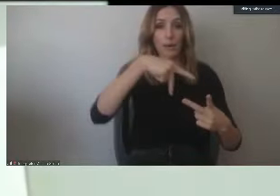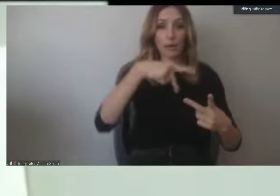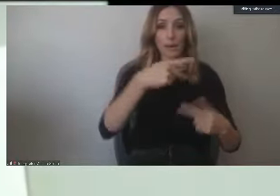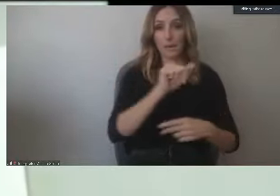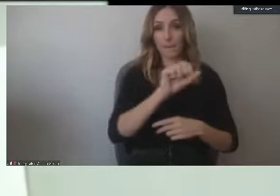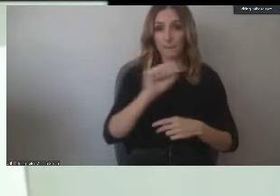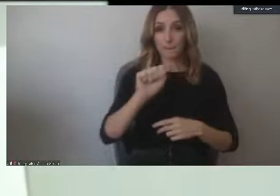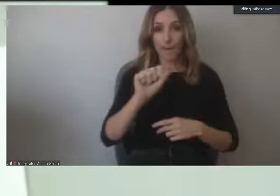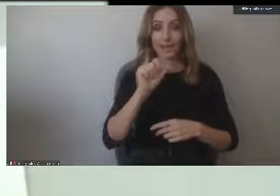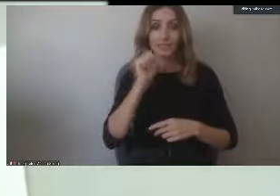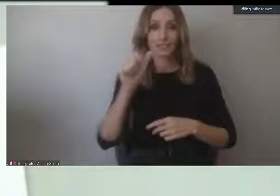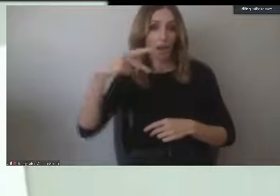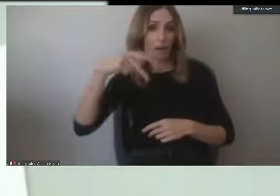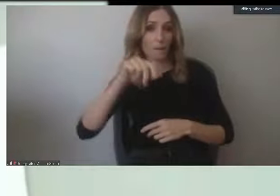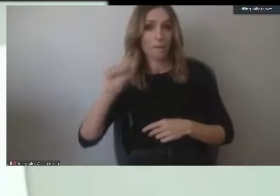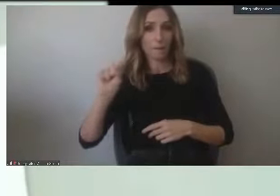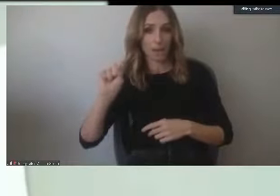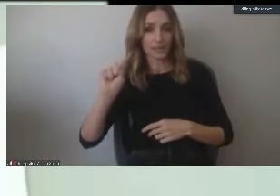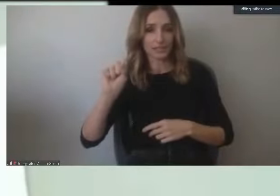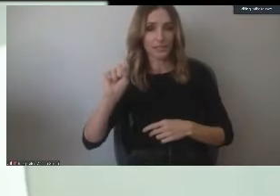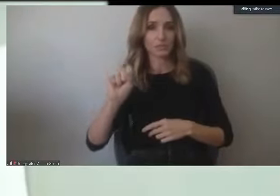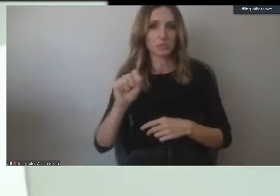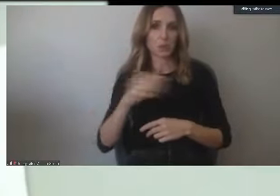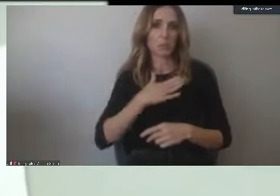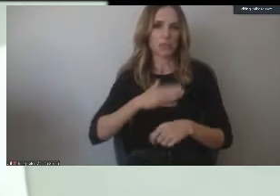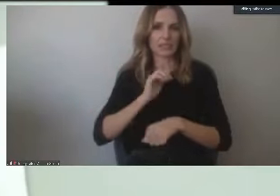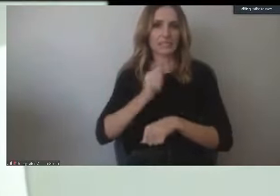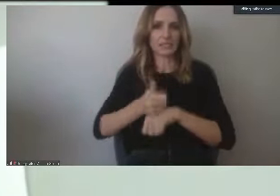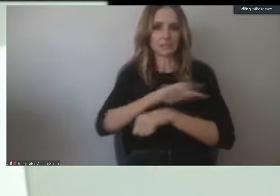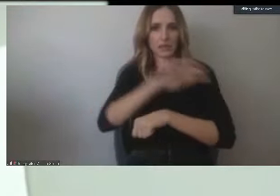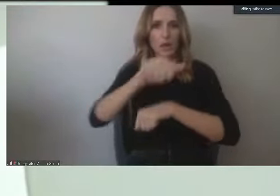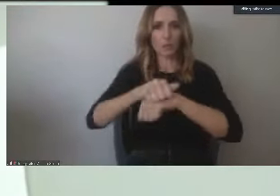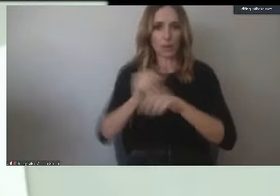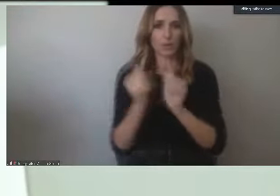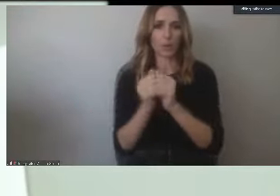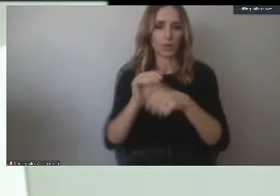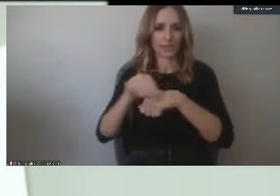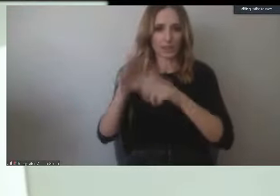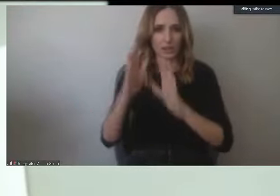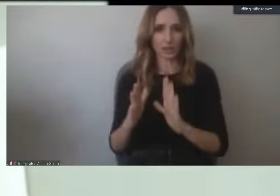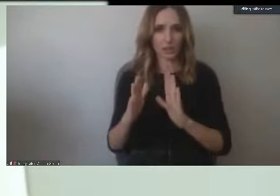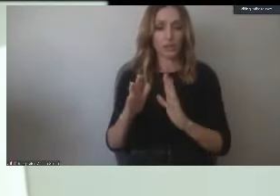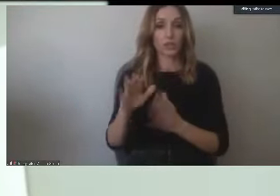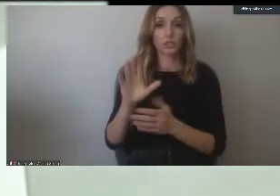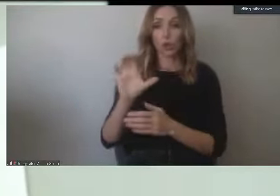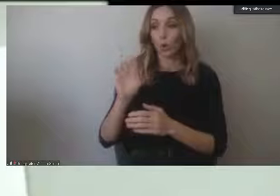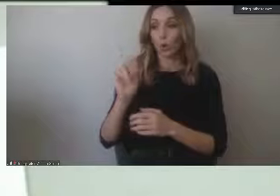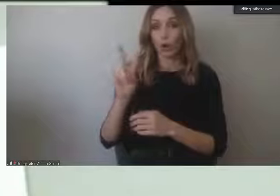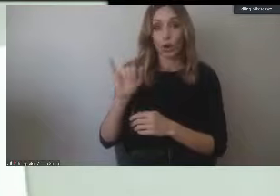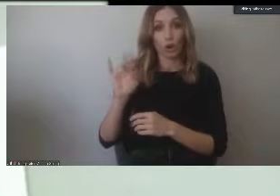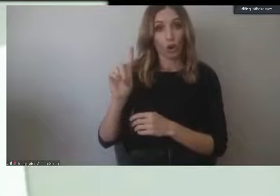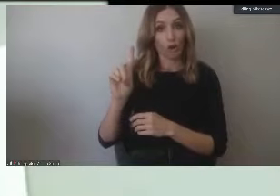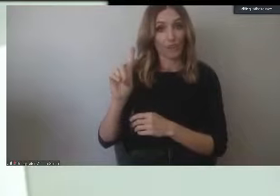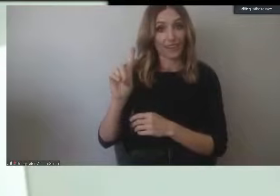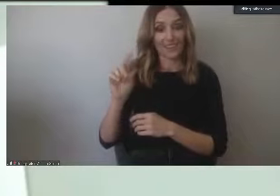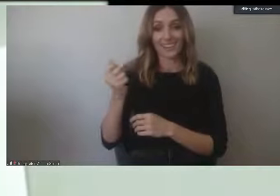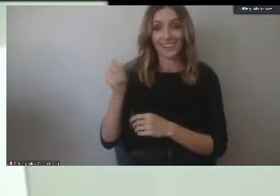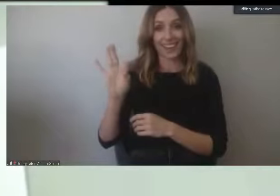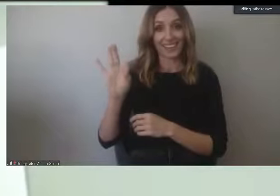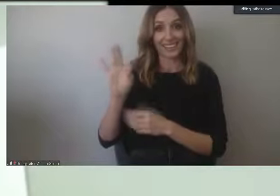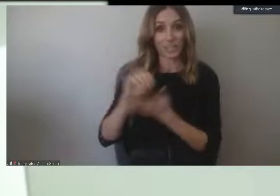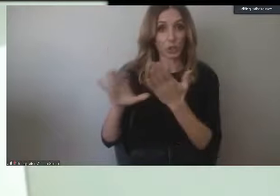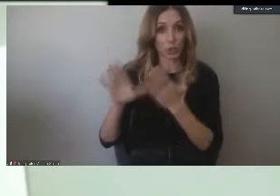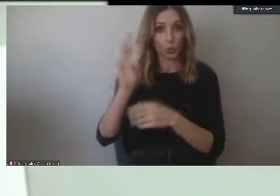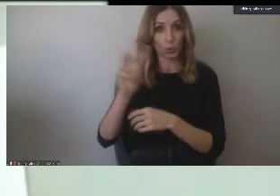are the best folks to discuss those items with. And so again, clicking on the COVID-19 student website, clicking on the counseling website